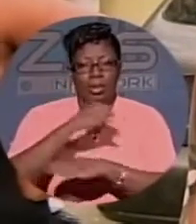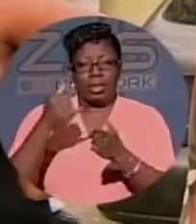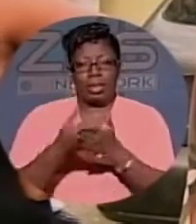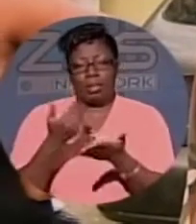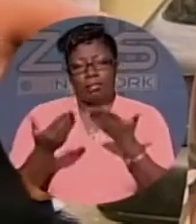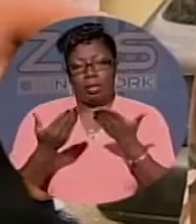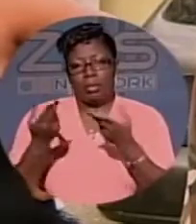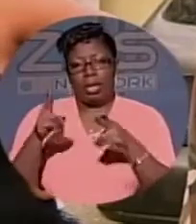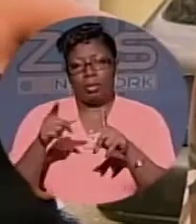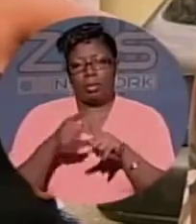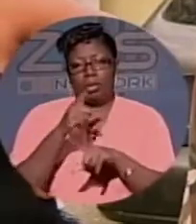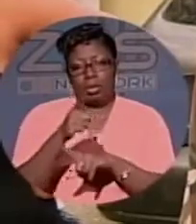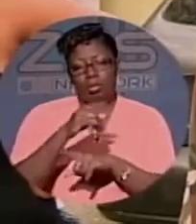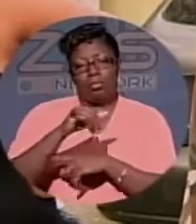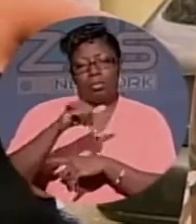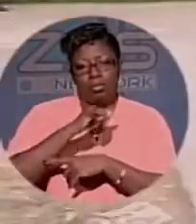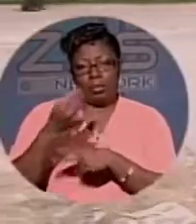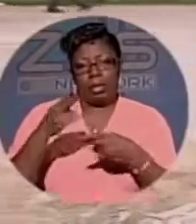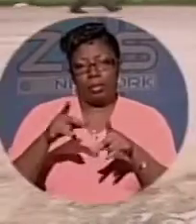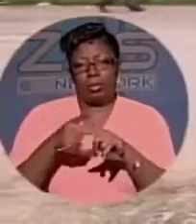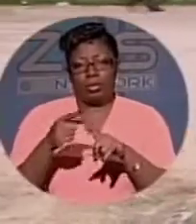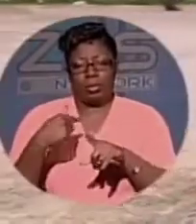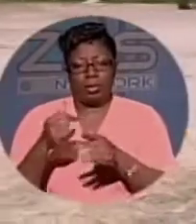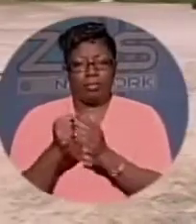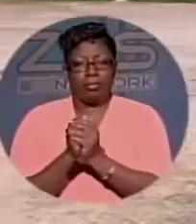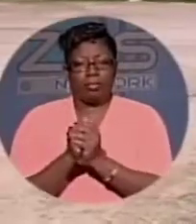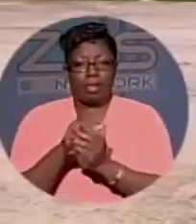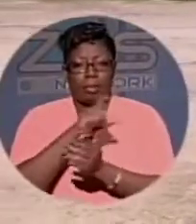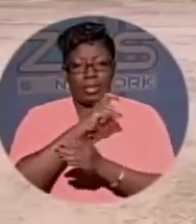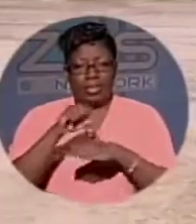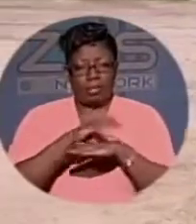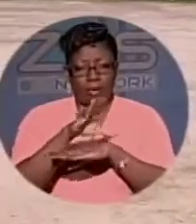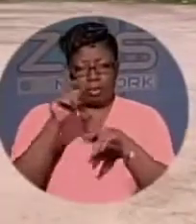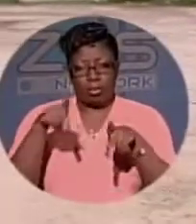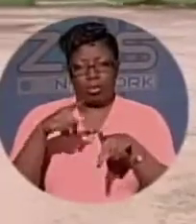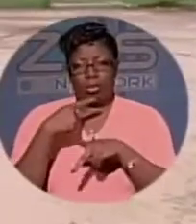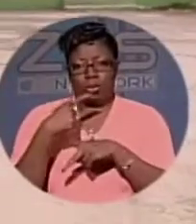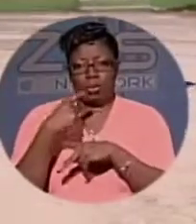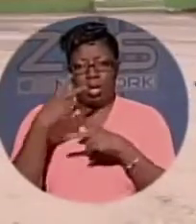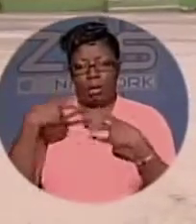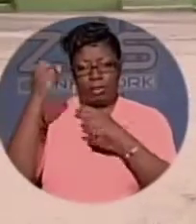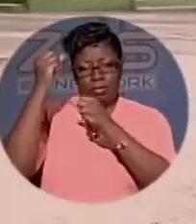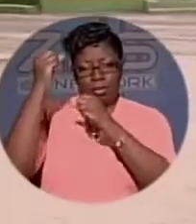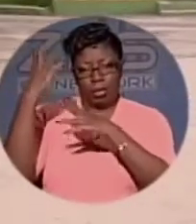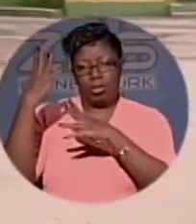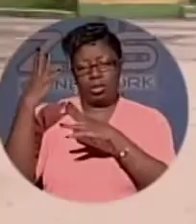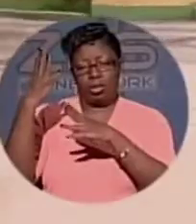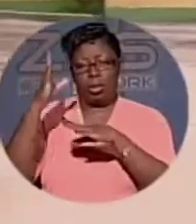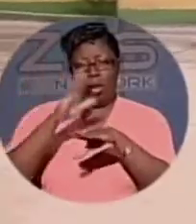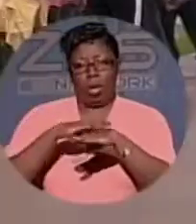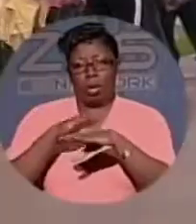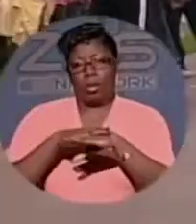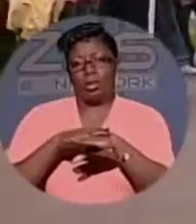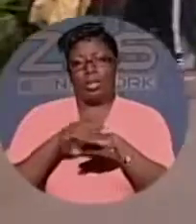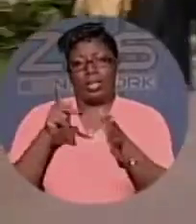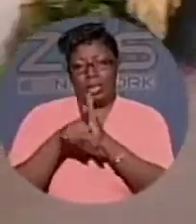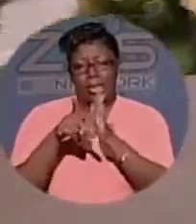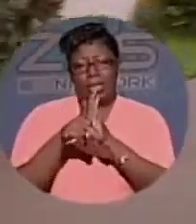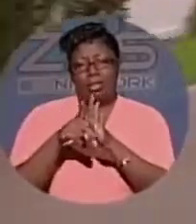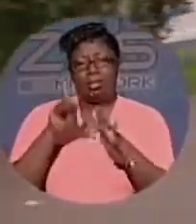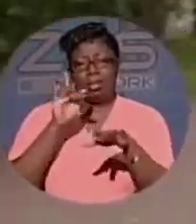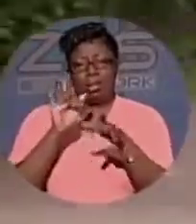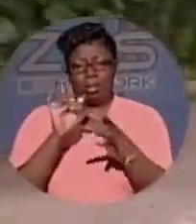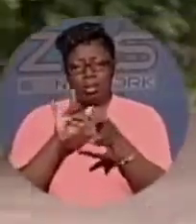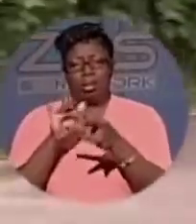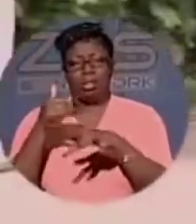to you just like it happened to me. Now police advise anyone with any information on any of these murders to contact them as soon as